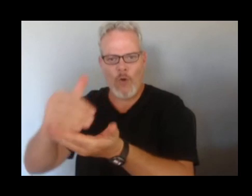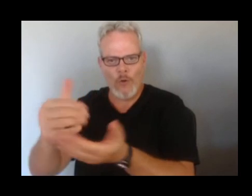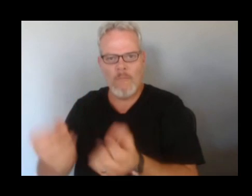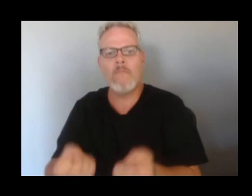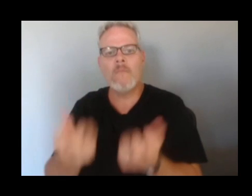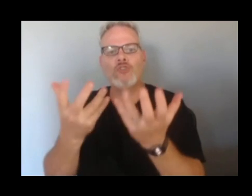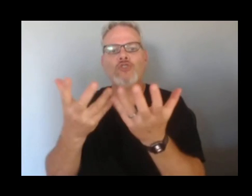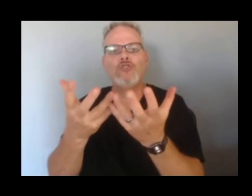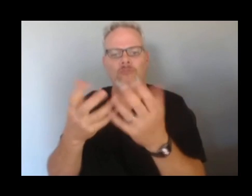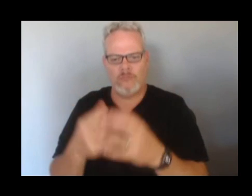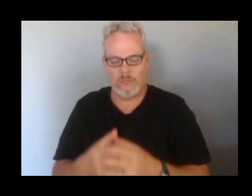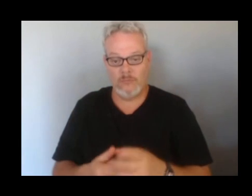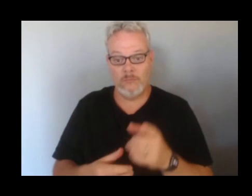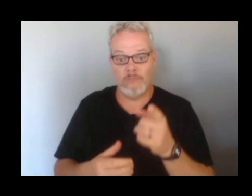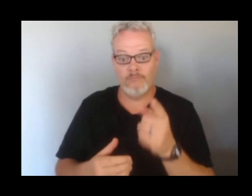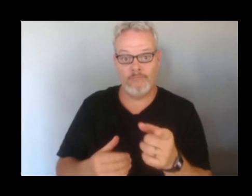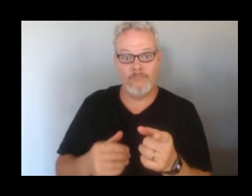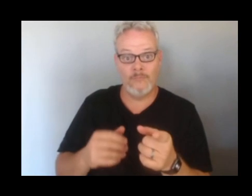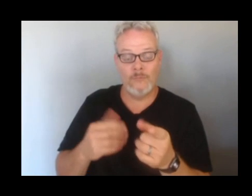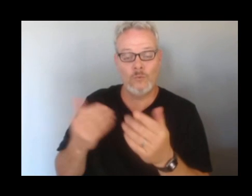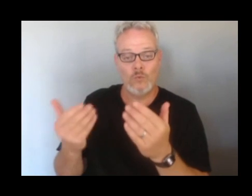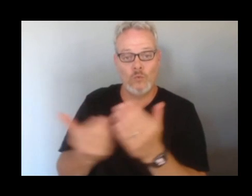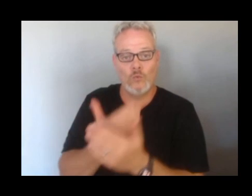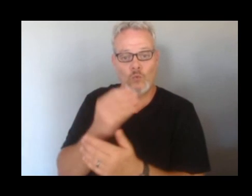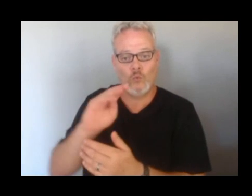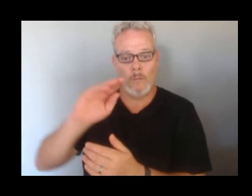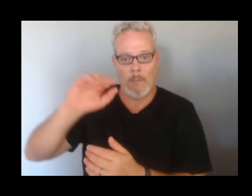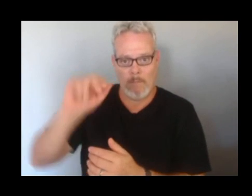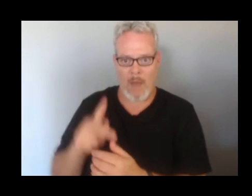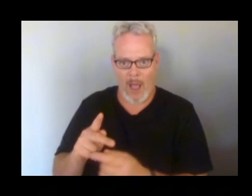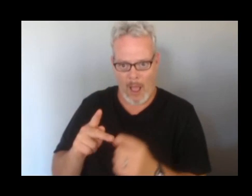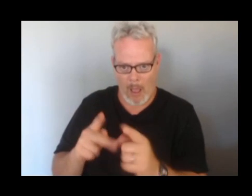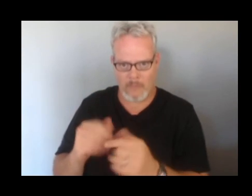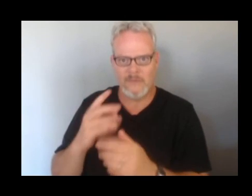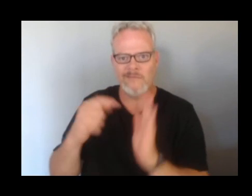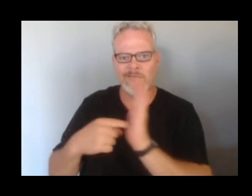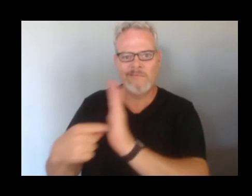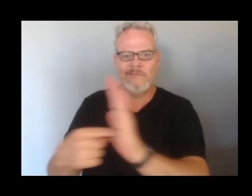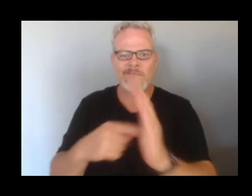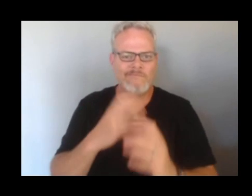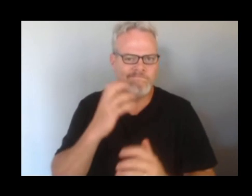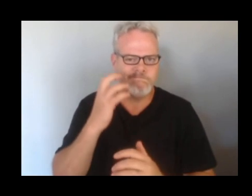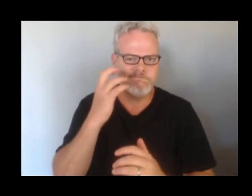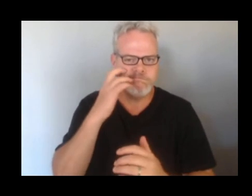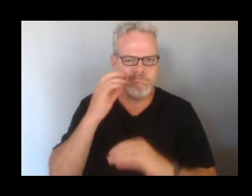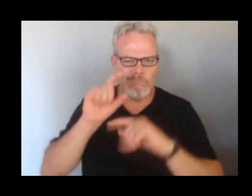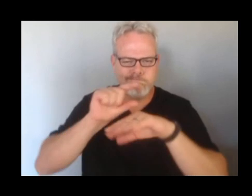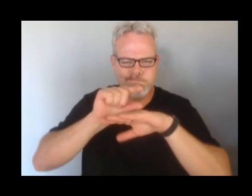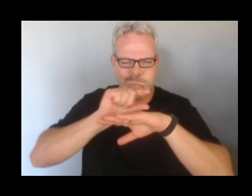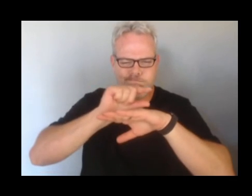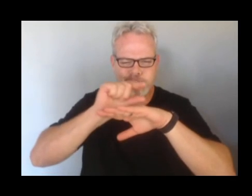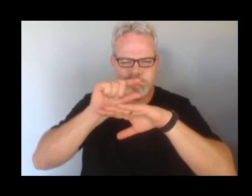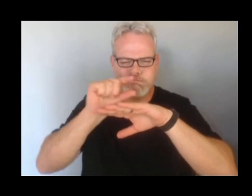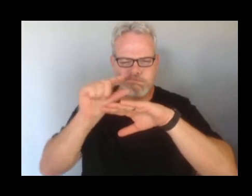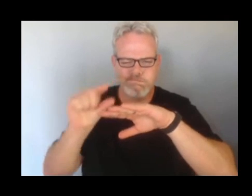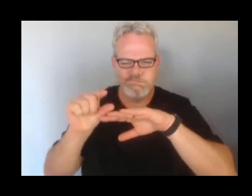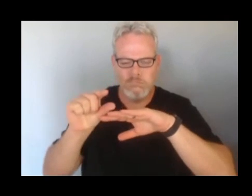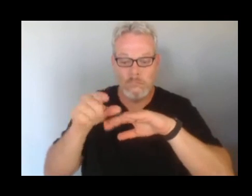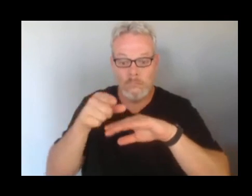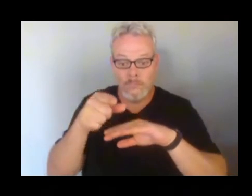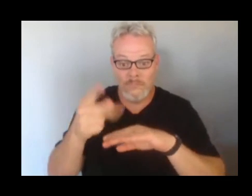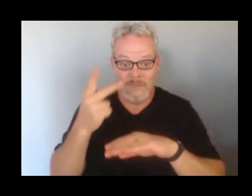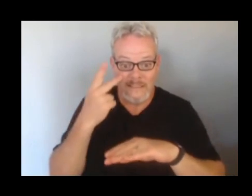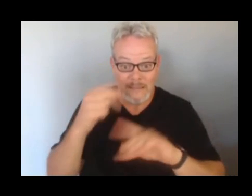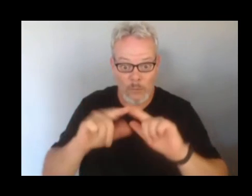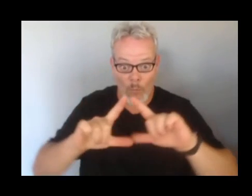released a new map that shows a lava thickness through episode 24, along with a cross section here. So to start off, let me zoom in